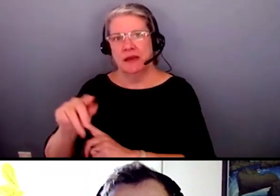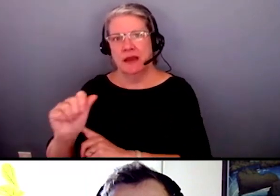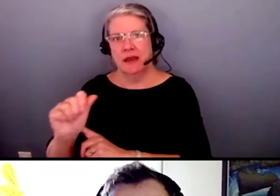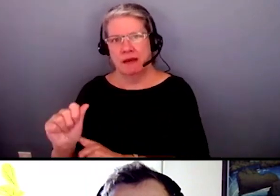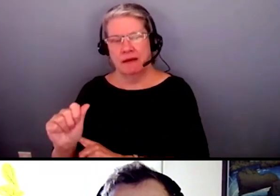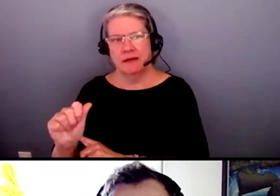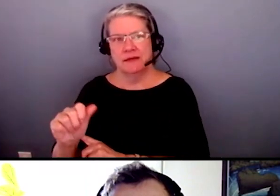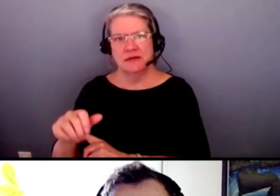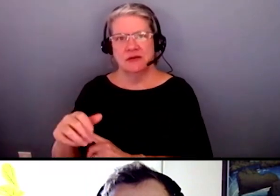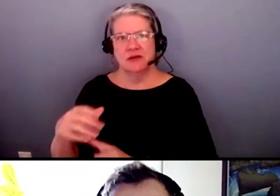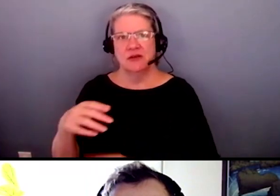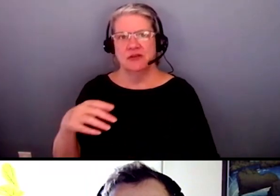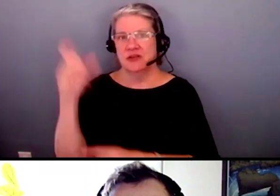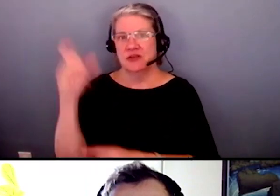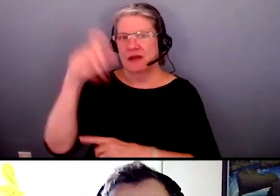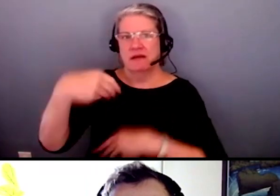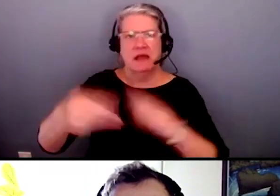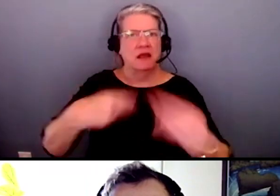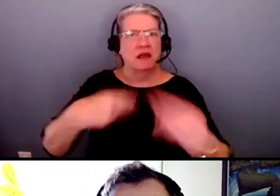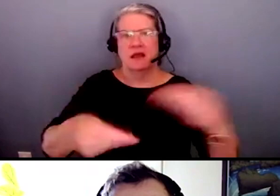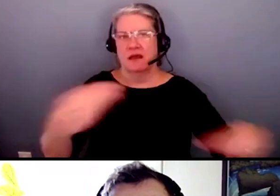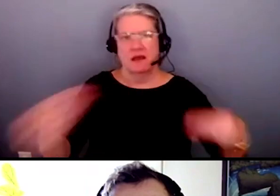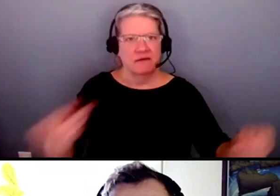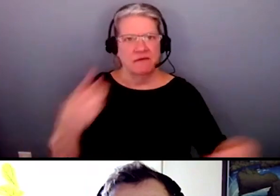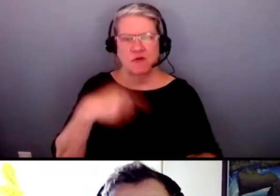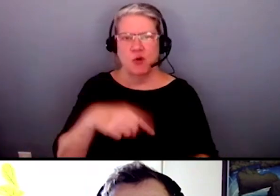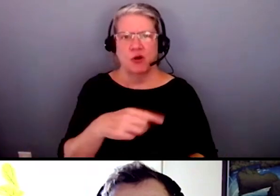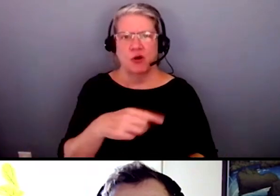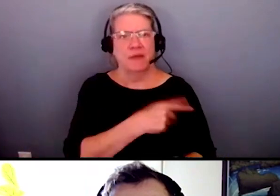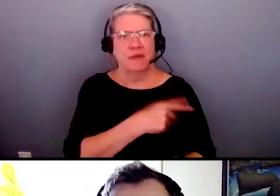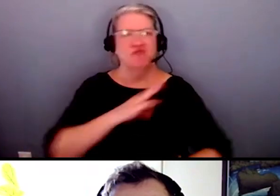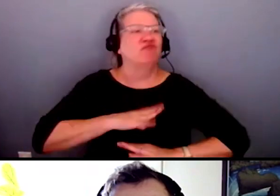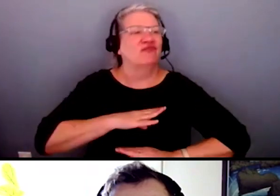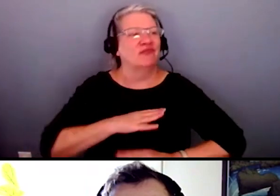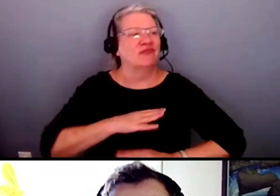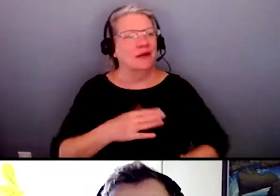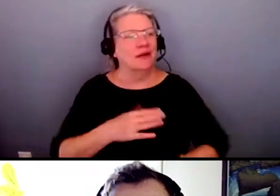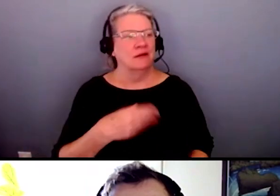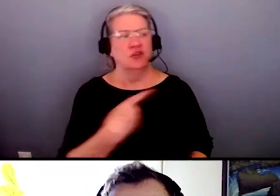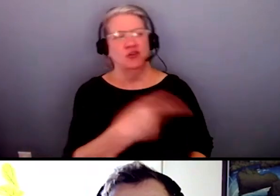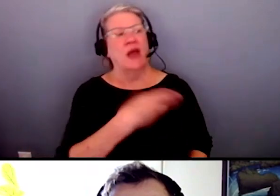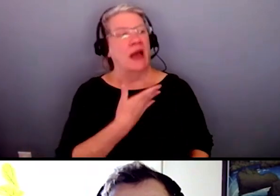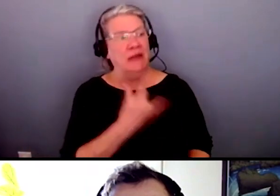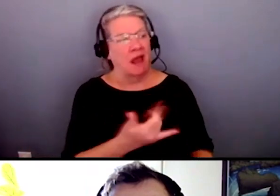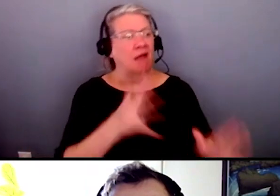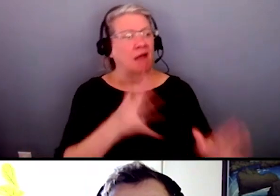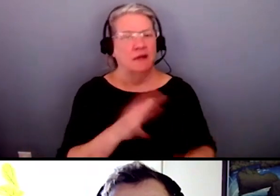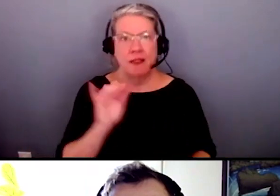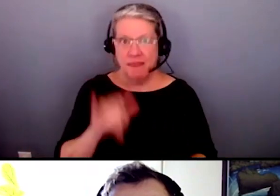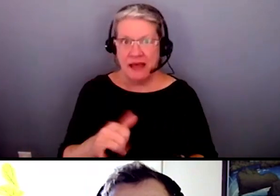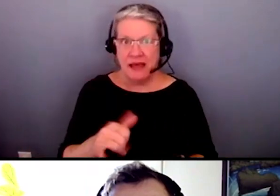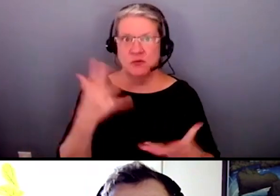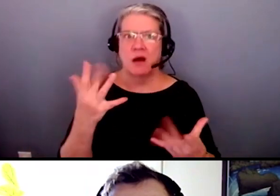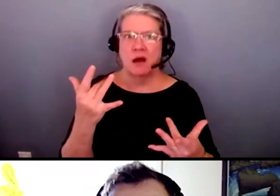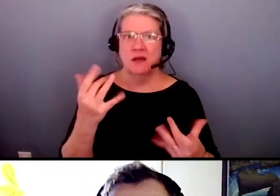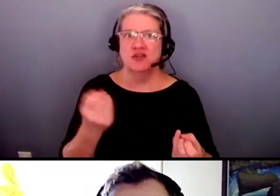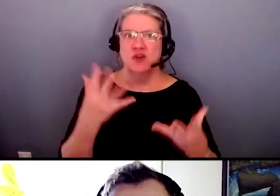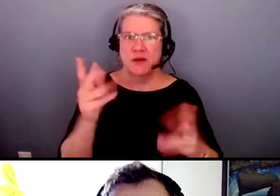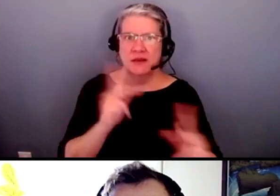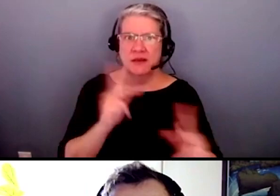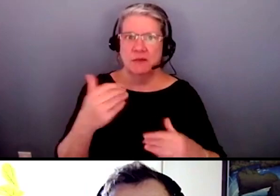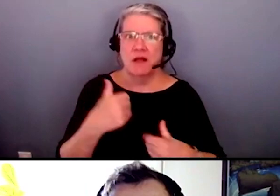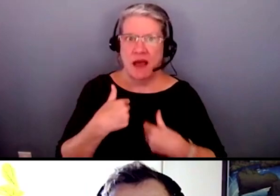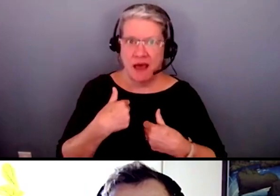just to make their patients happy too many people have them which is why it's so hard to get